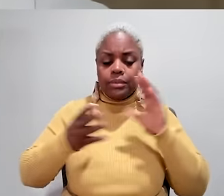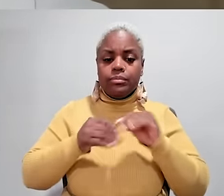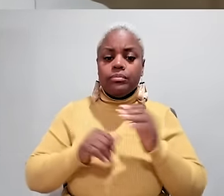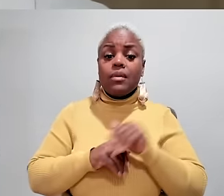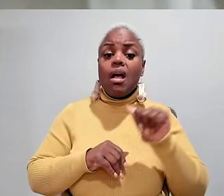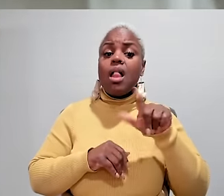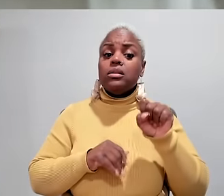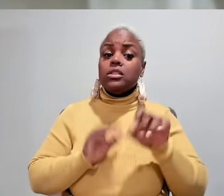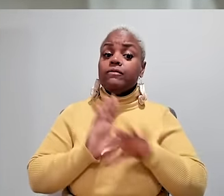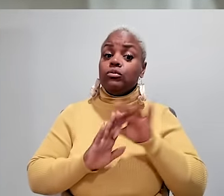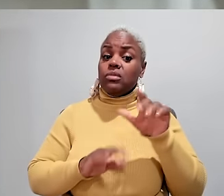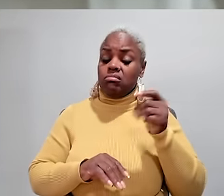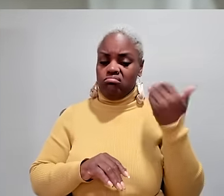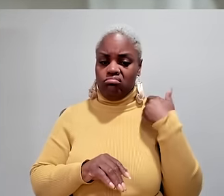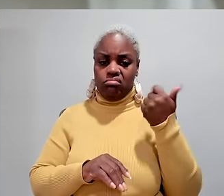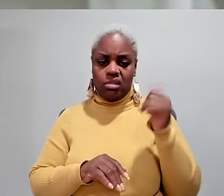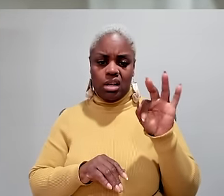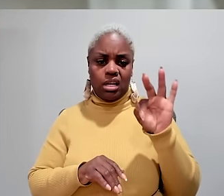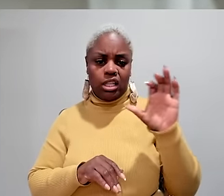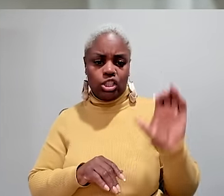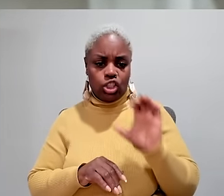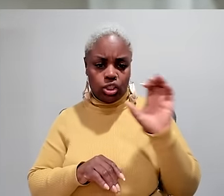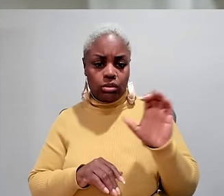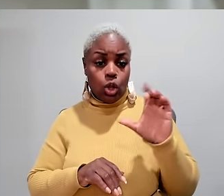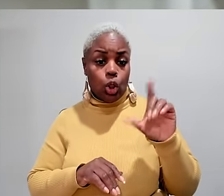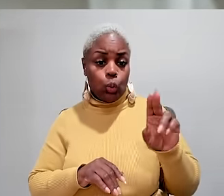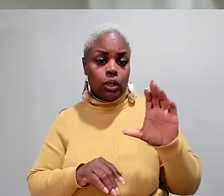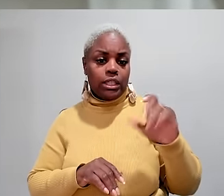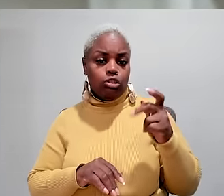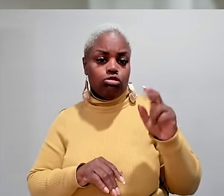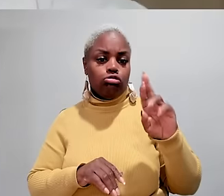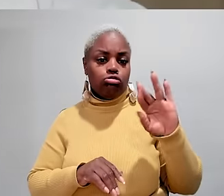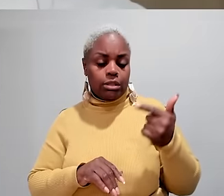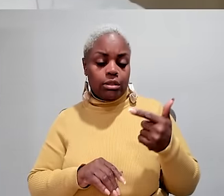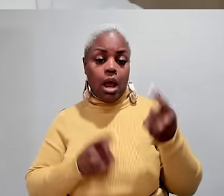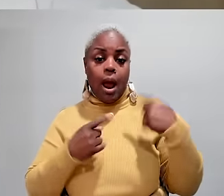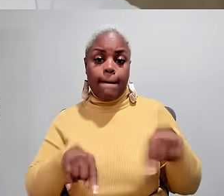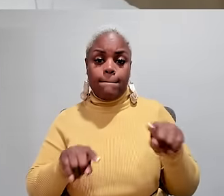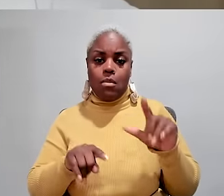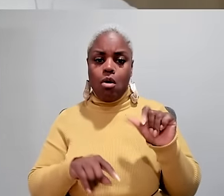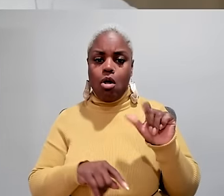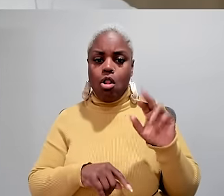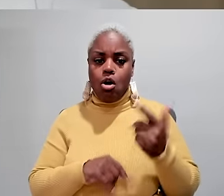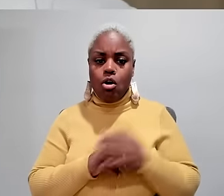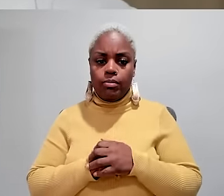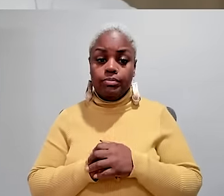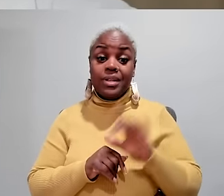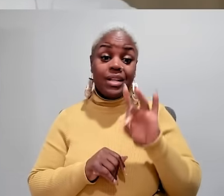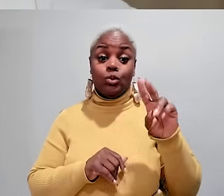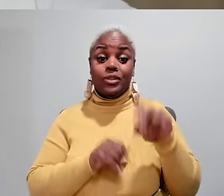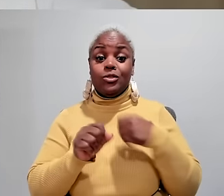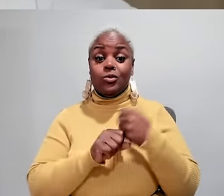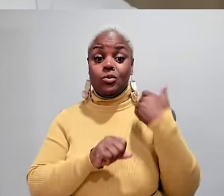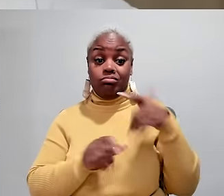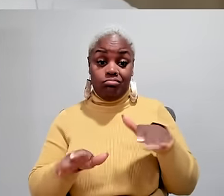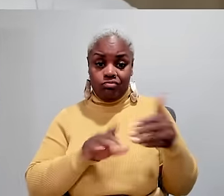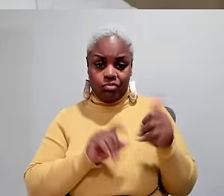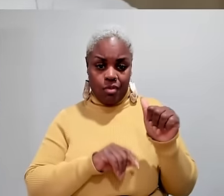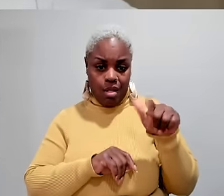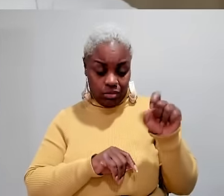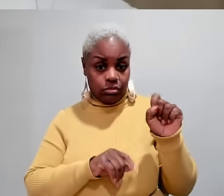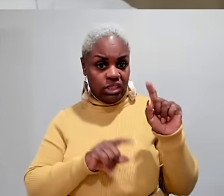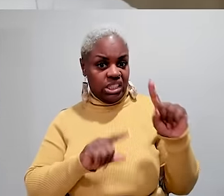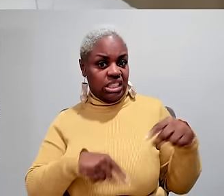breathe and speak ALS discovered in the late 19th century Lou Gehrig comes along 82 years ago